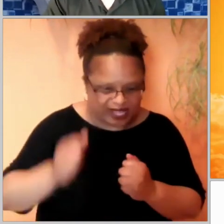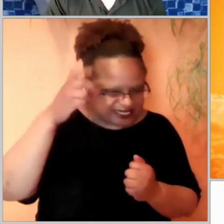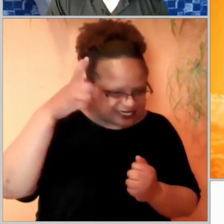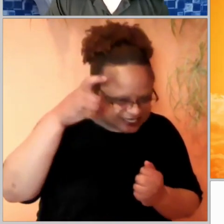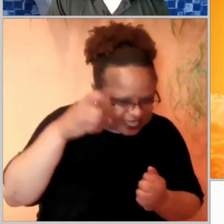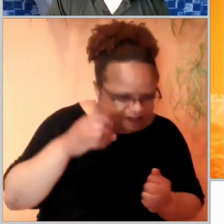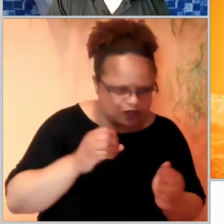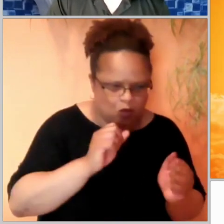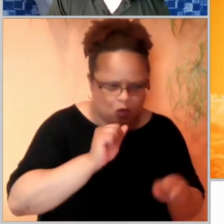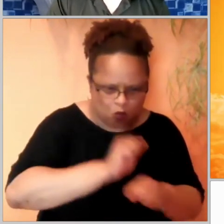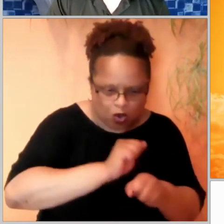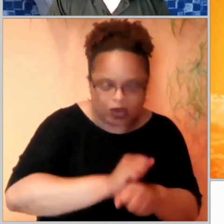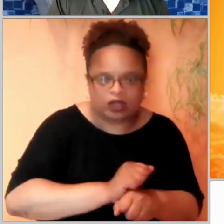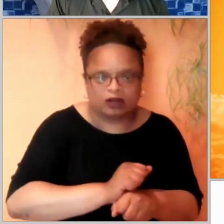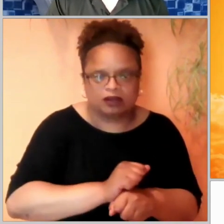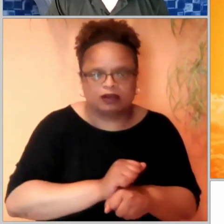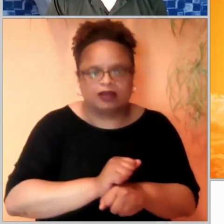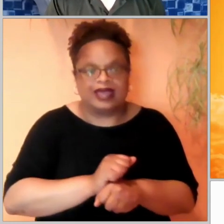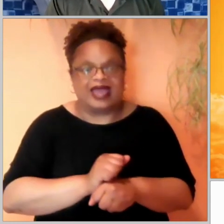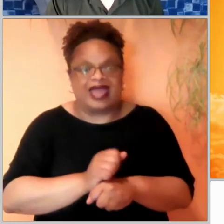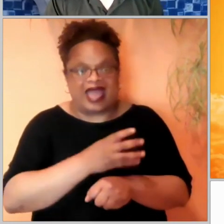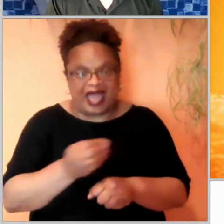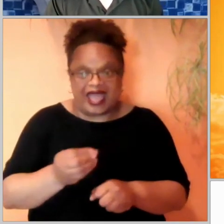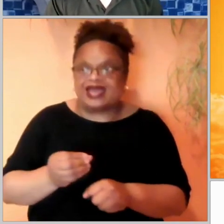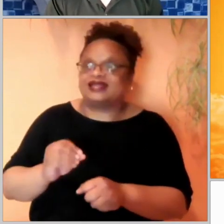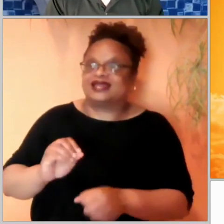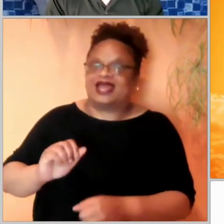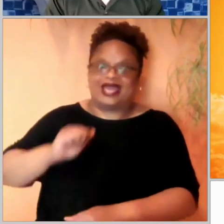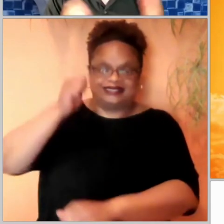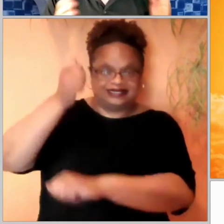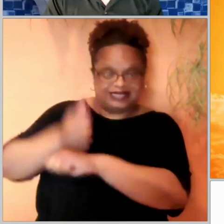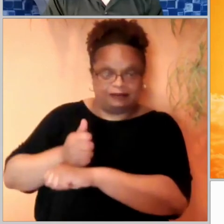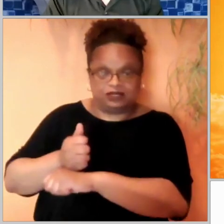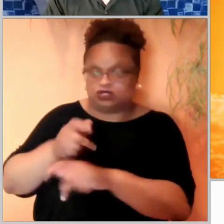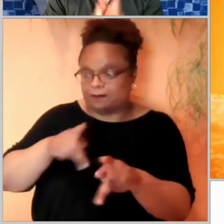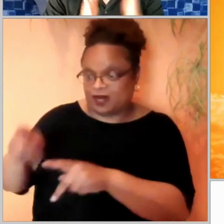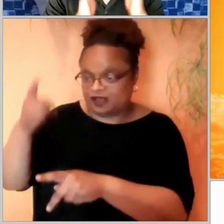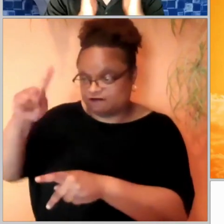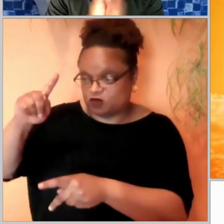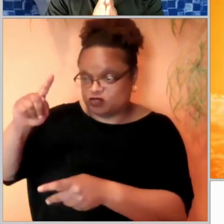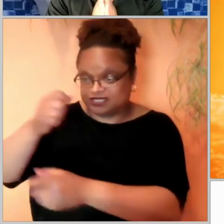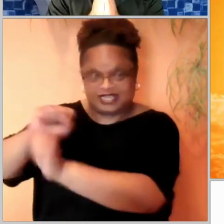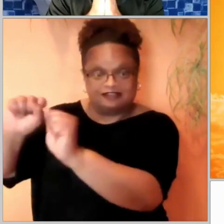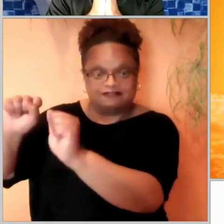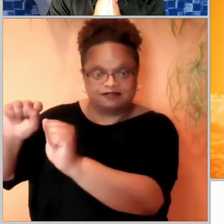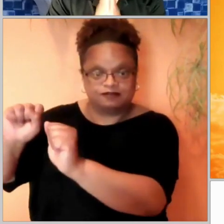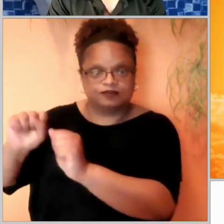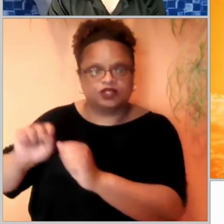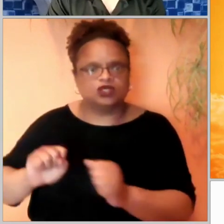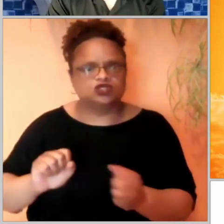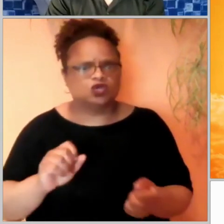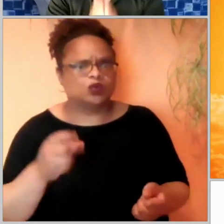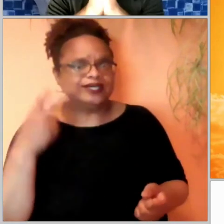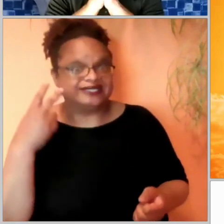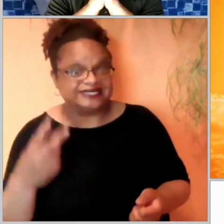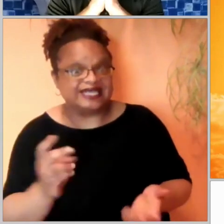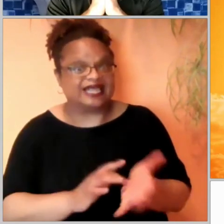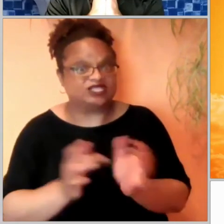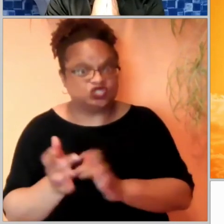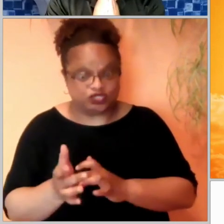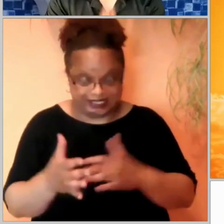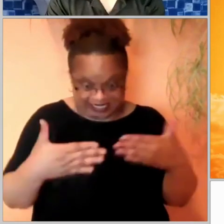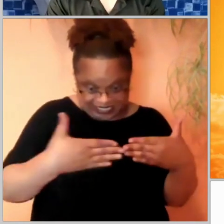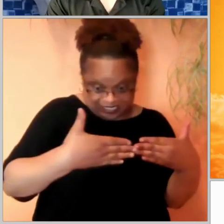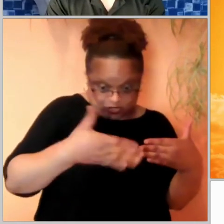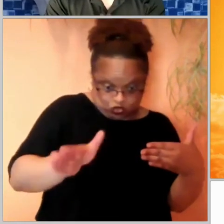set in motion the plan of salvation. So to conclude, we see Jesus is the door, he is